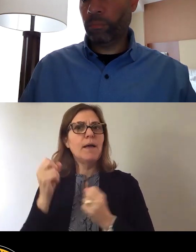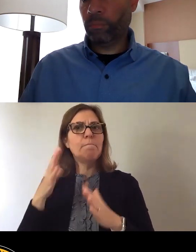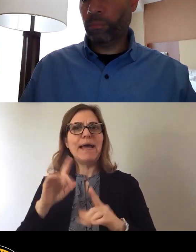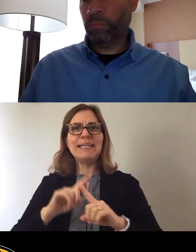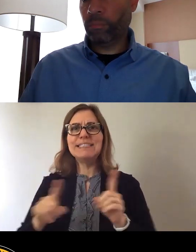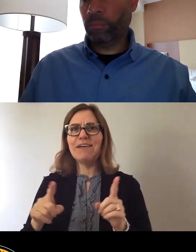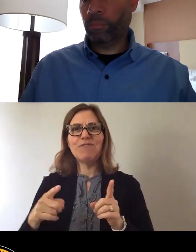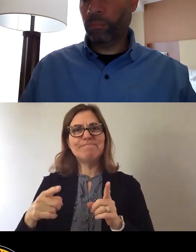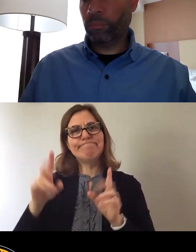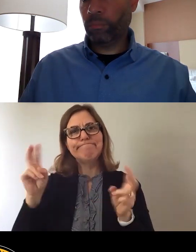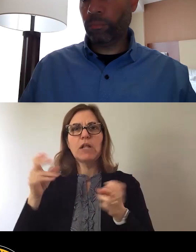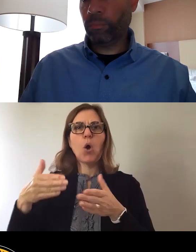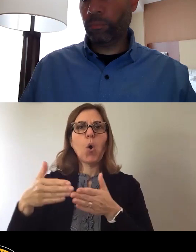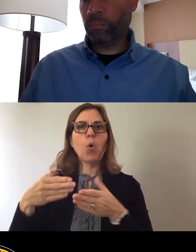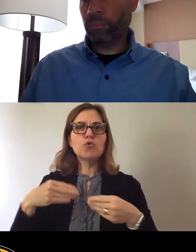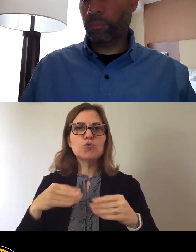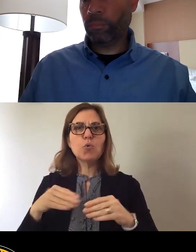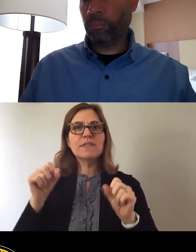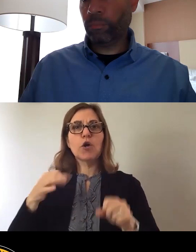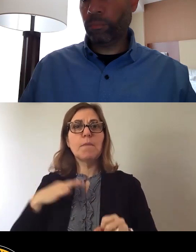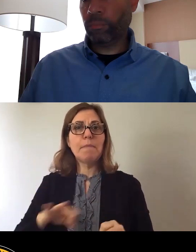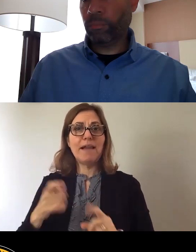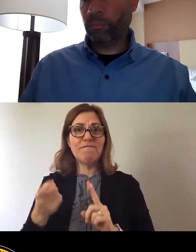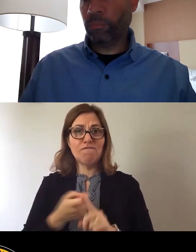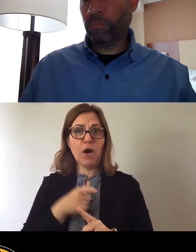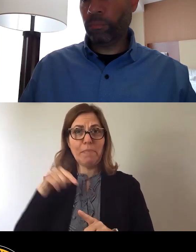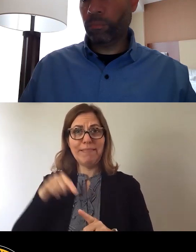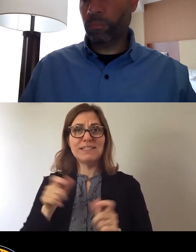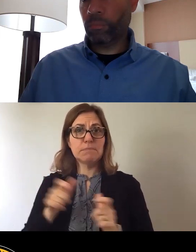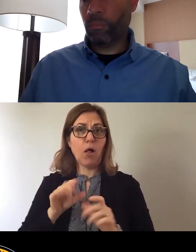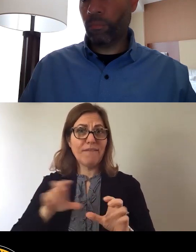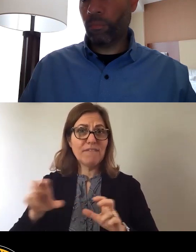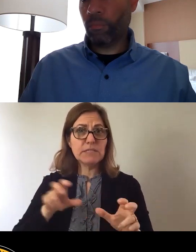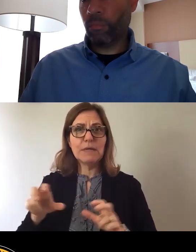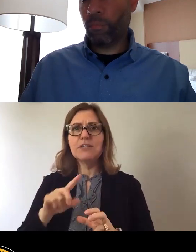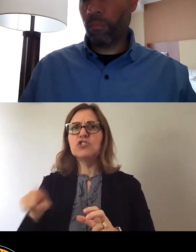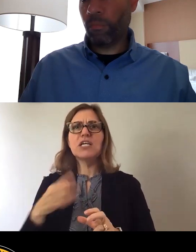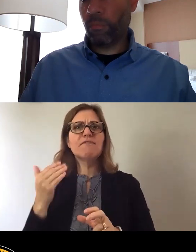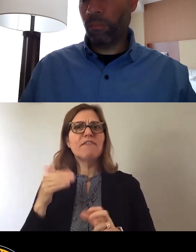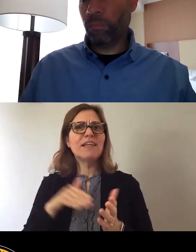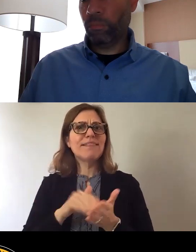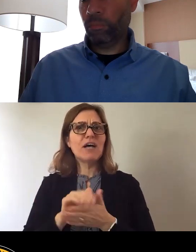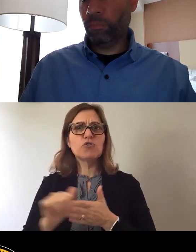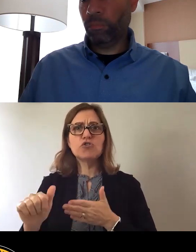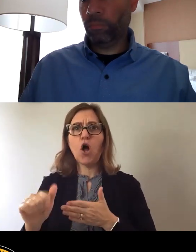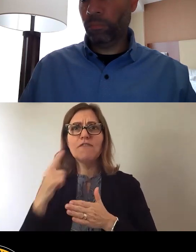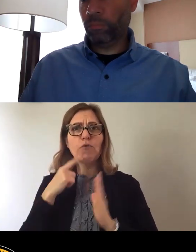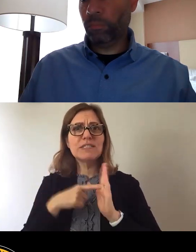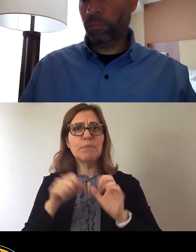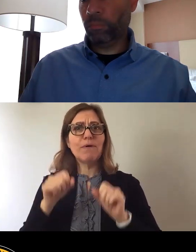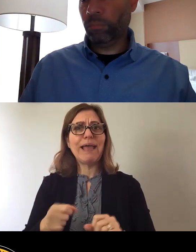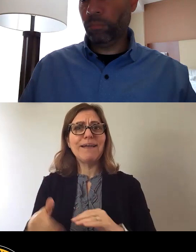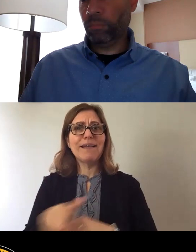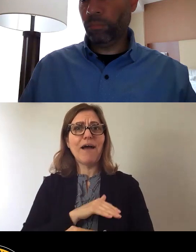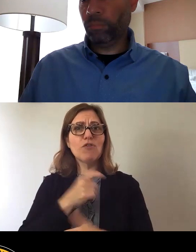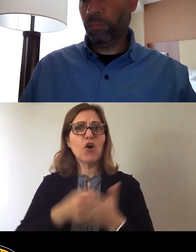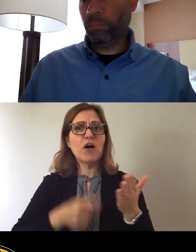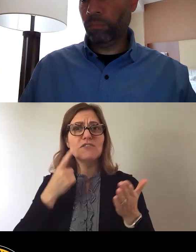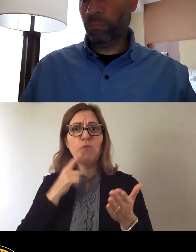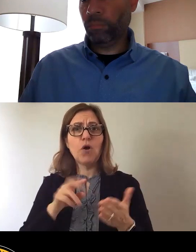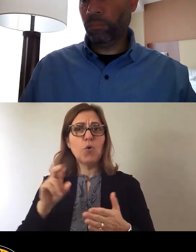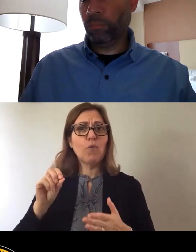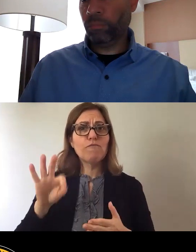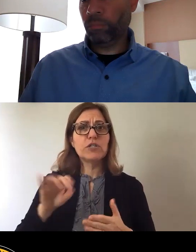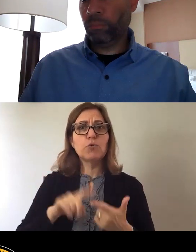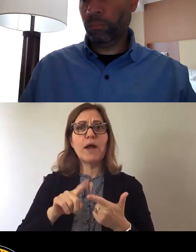city that could benefit from small-scale investment. Just $15,000, for example, can cover the cost of refrigeration, point-of